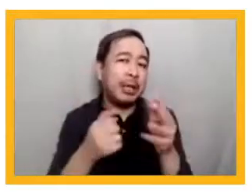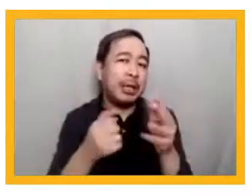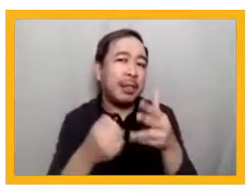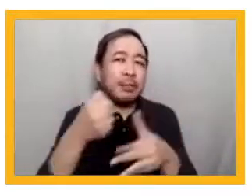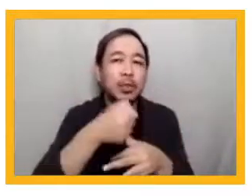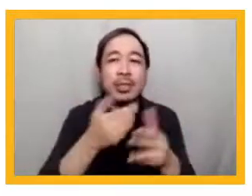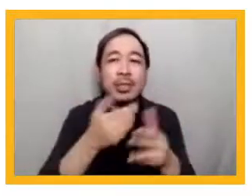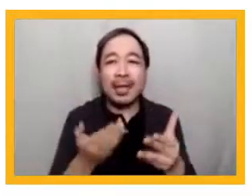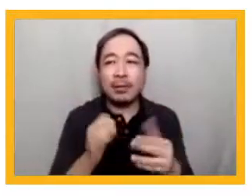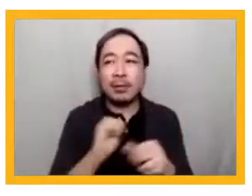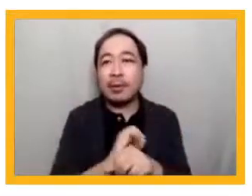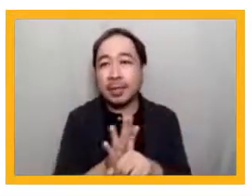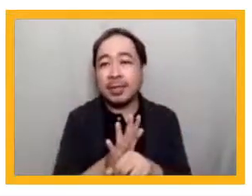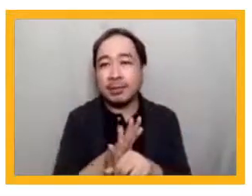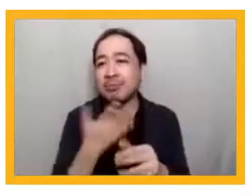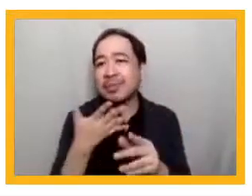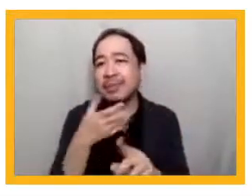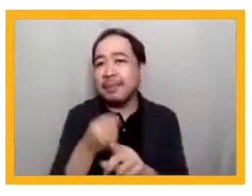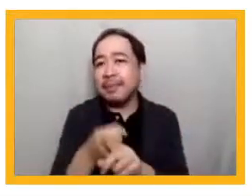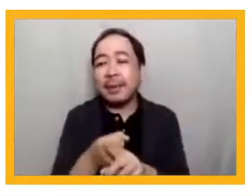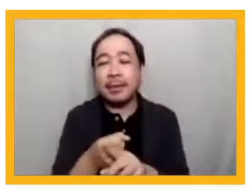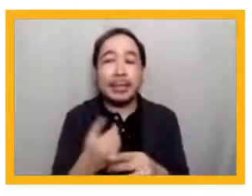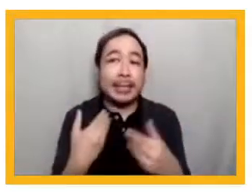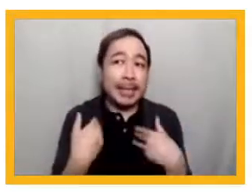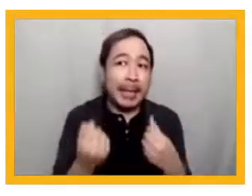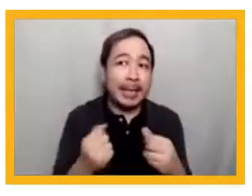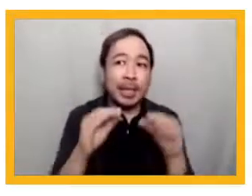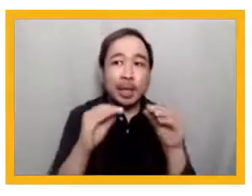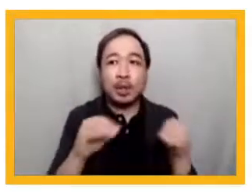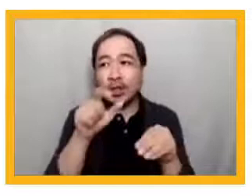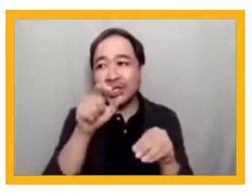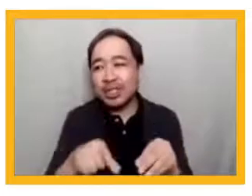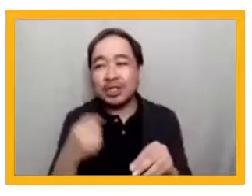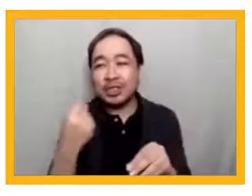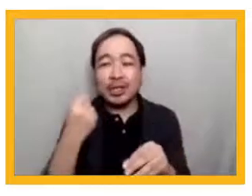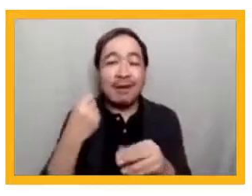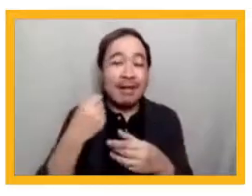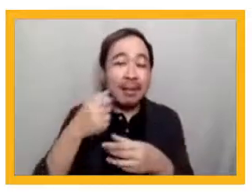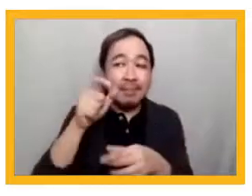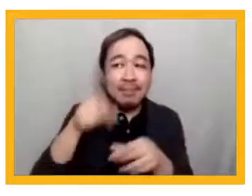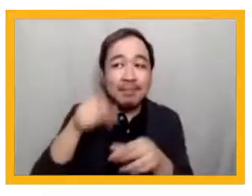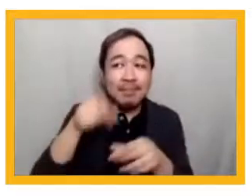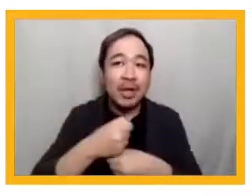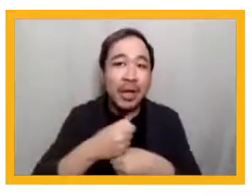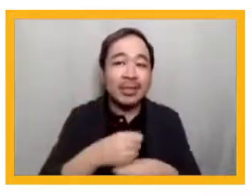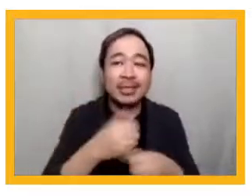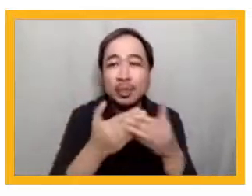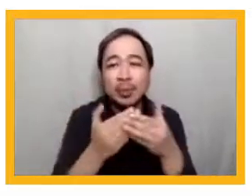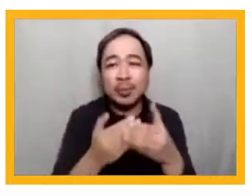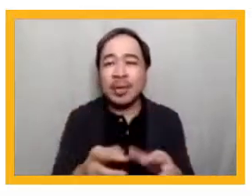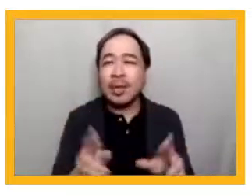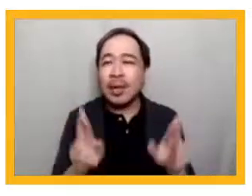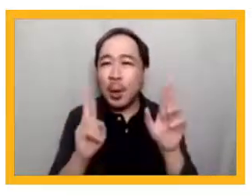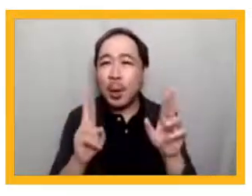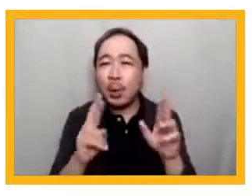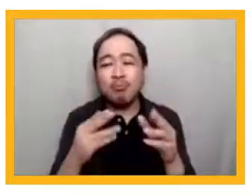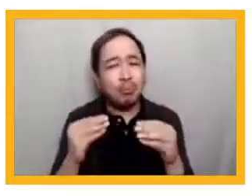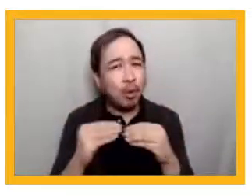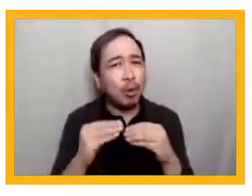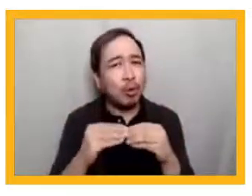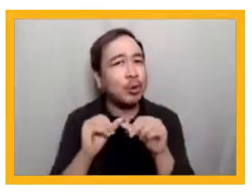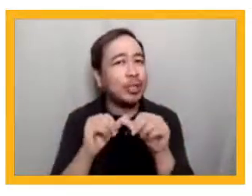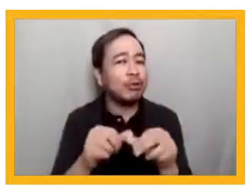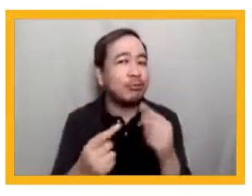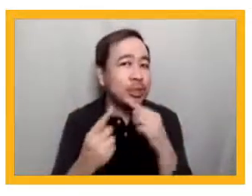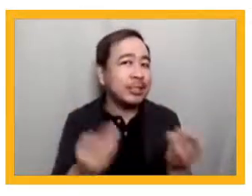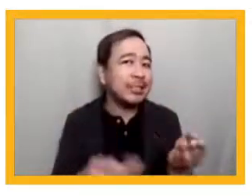that threatens the health of teachers and activists and children, all of us. We're looking forward to building on these discussions. We're looking forward